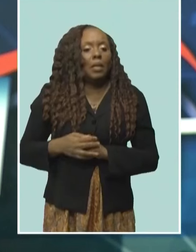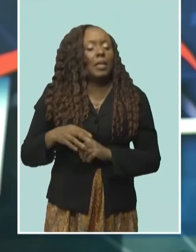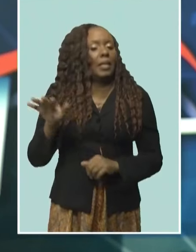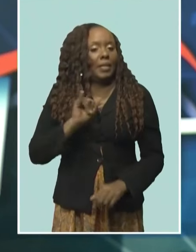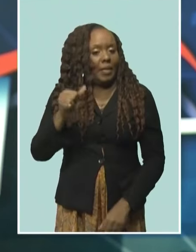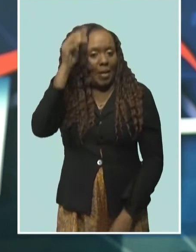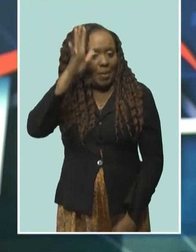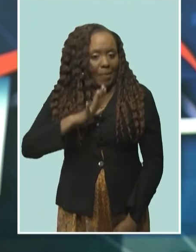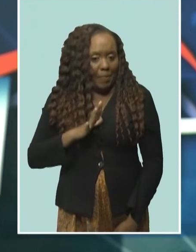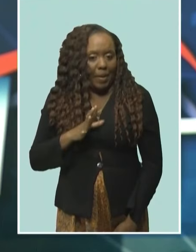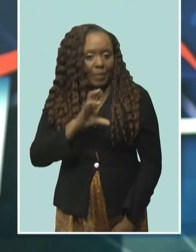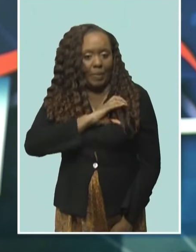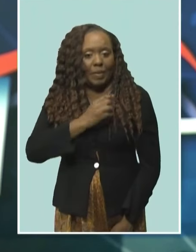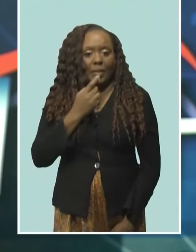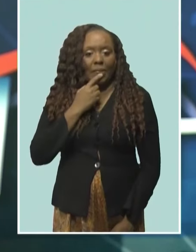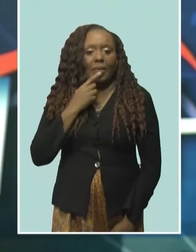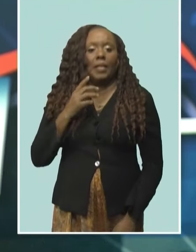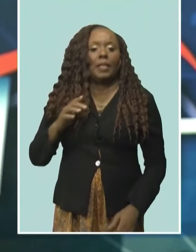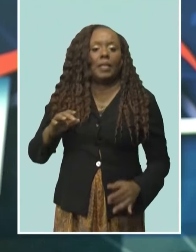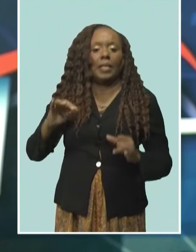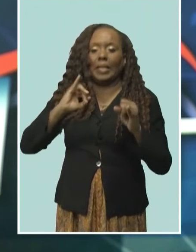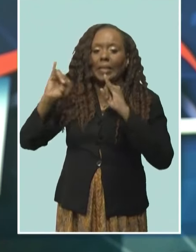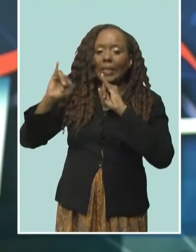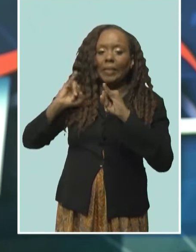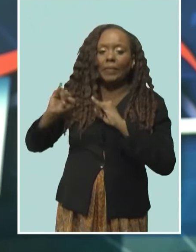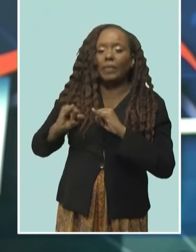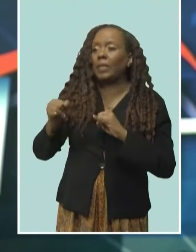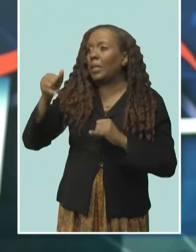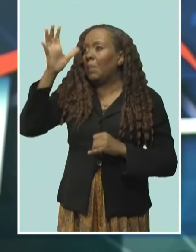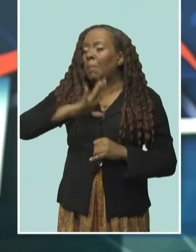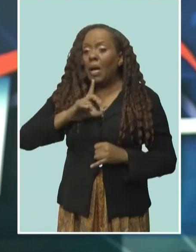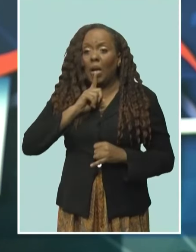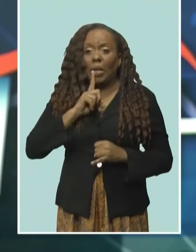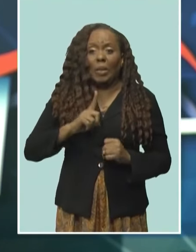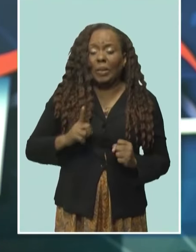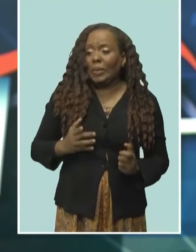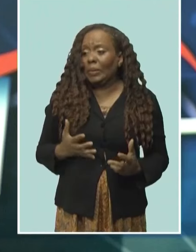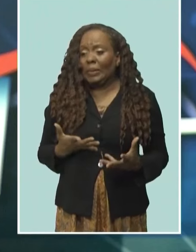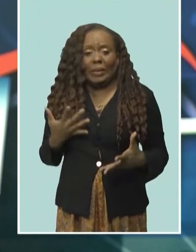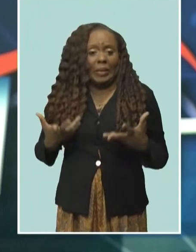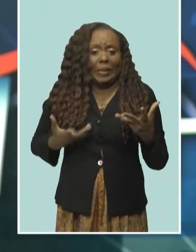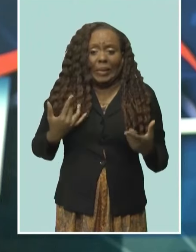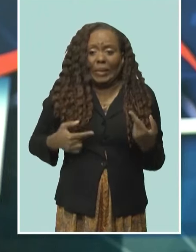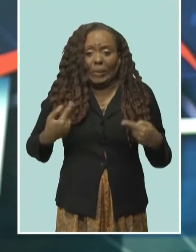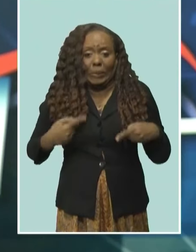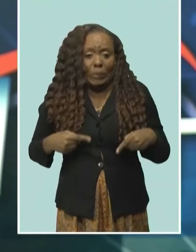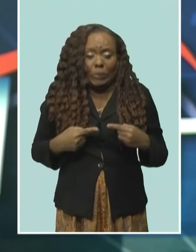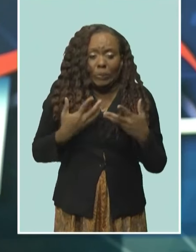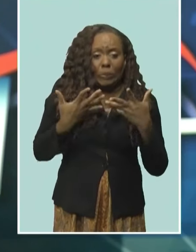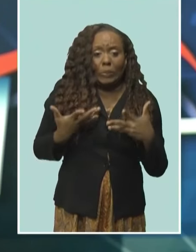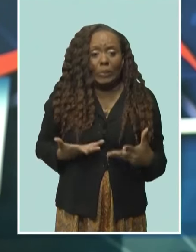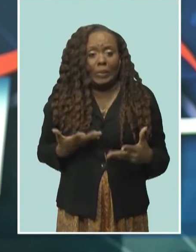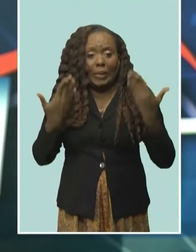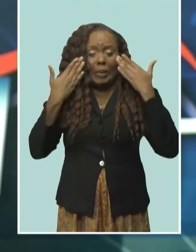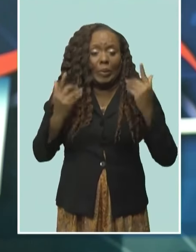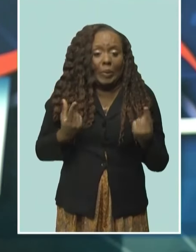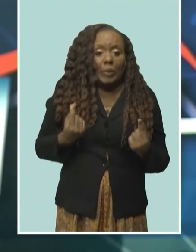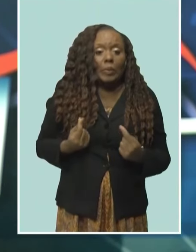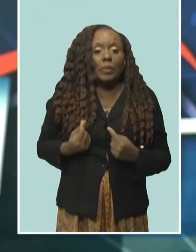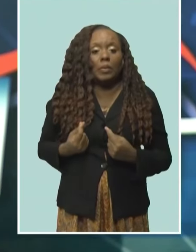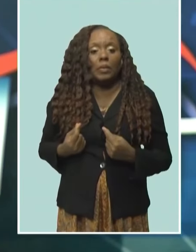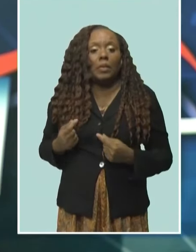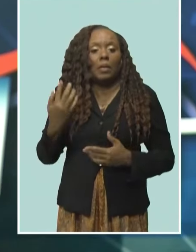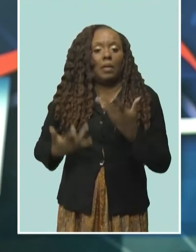description of the patient reported to have absconded from the hospital. Police say he was interviewed and appeared to be distraught. He was